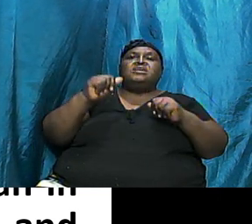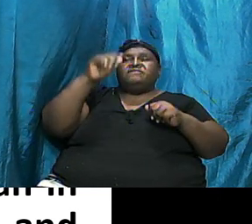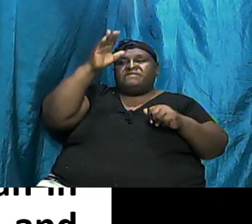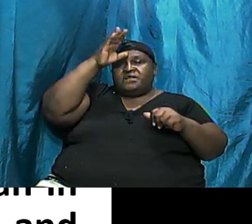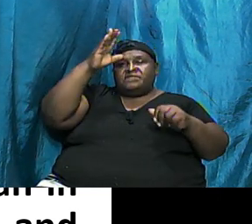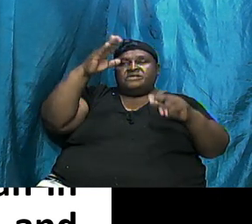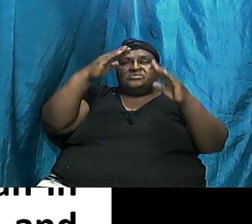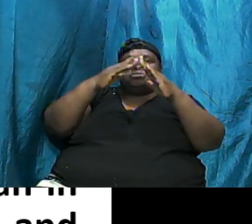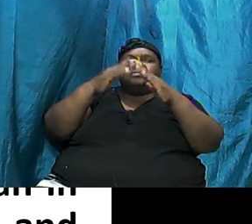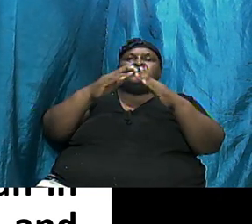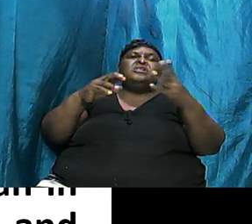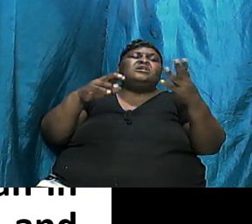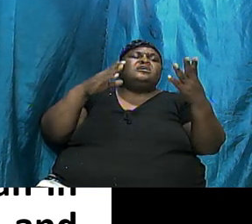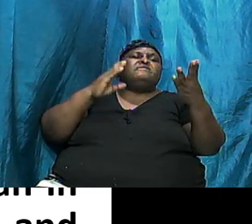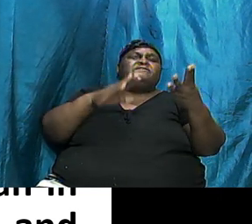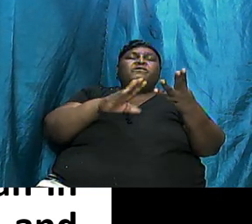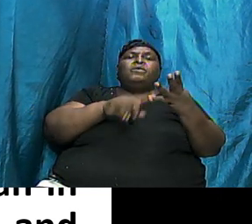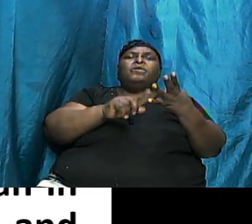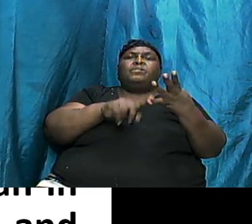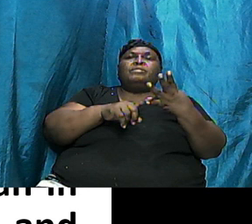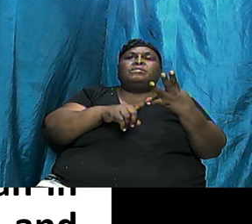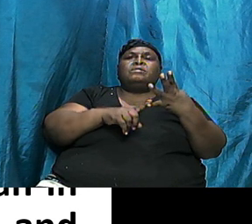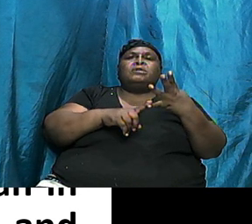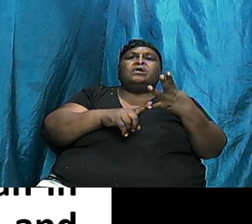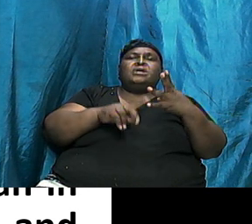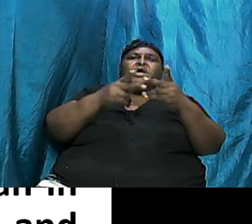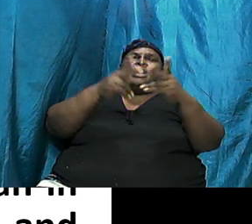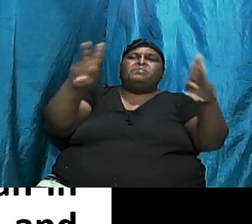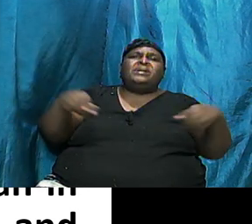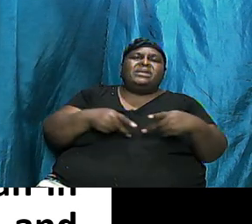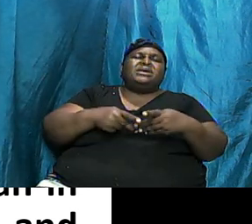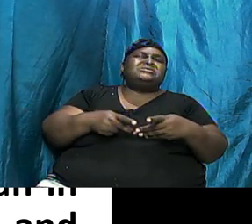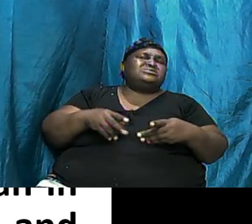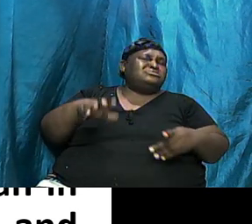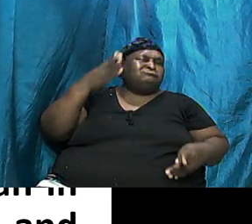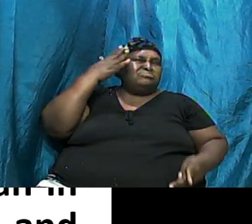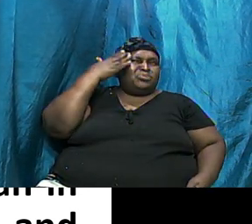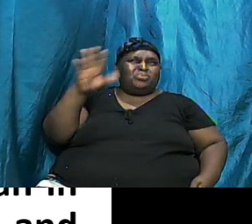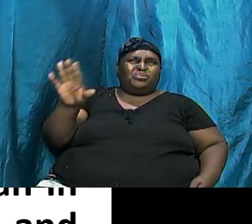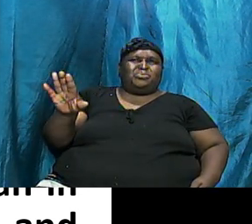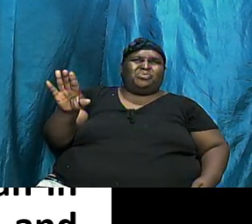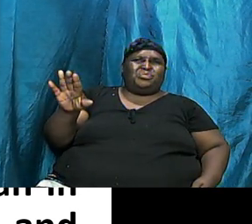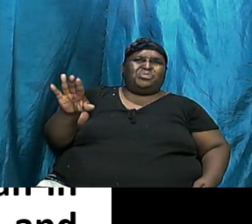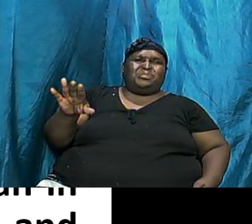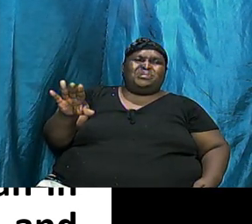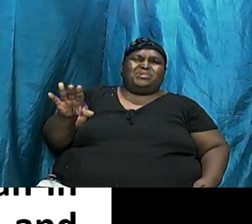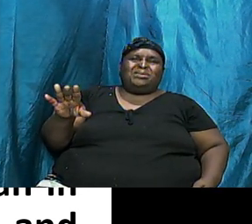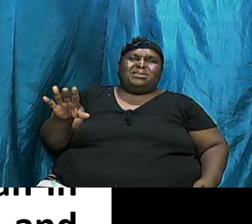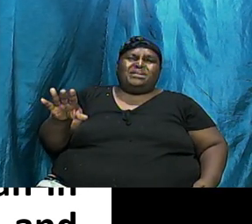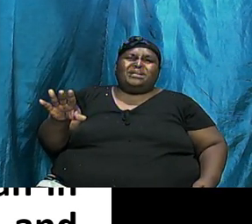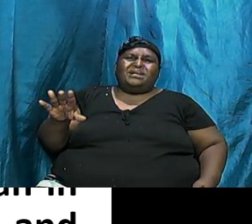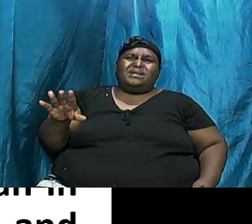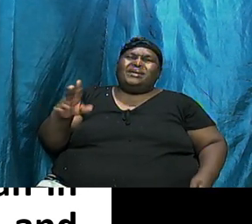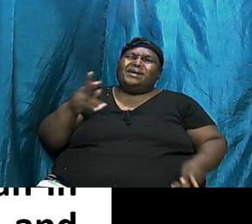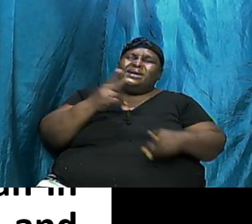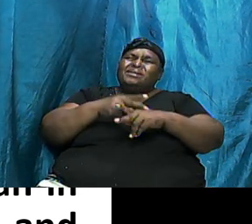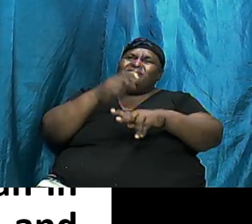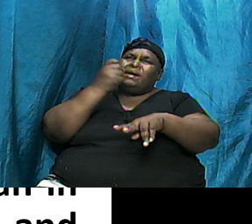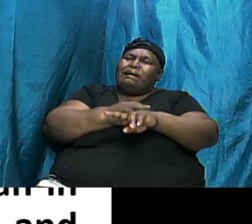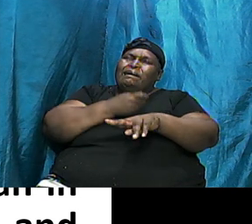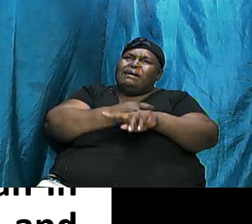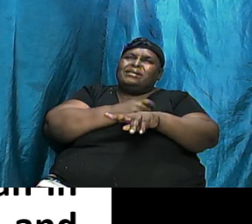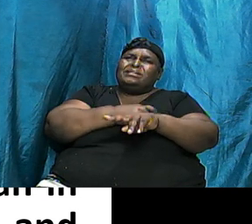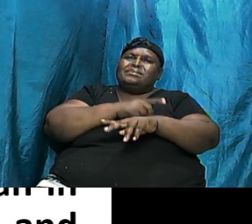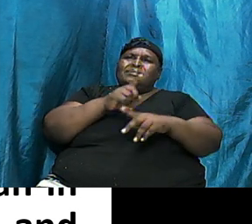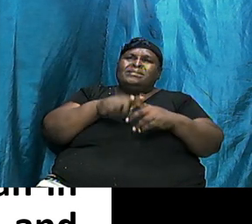Go To A Place That You Don't Know But I Go And Show You I Mean It's Kind Of It's Kind Of Hard When You Look At It